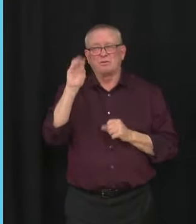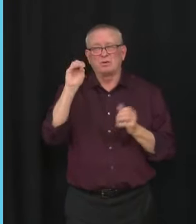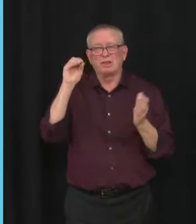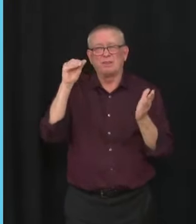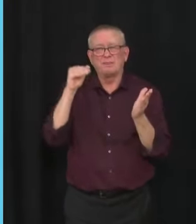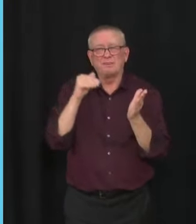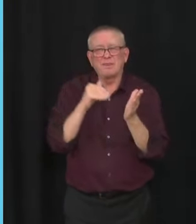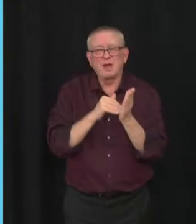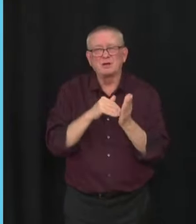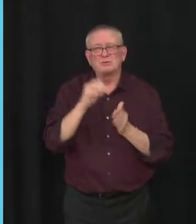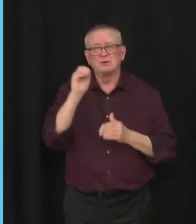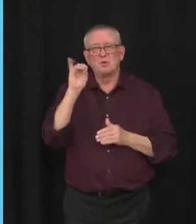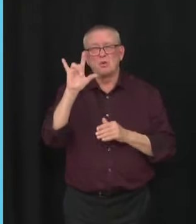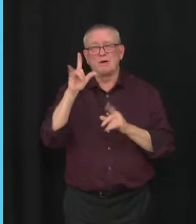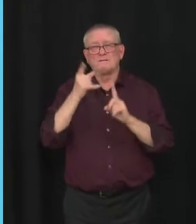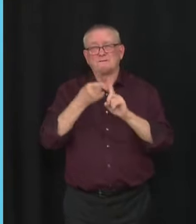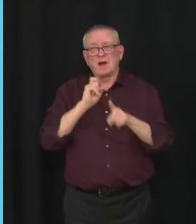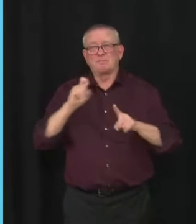autocratic Russia.